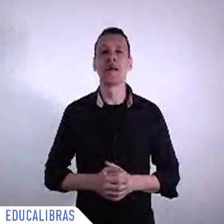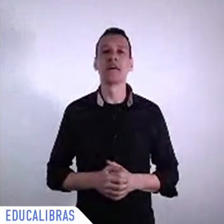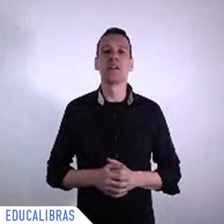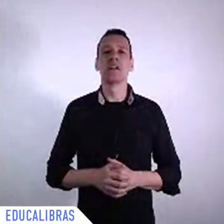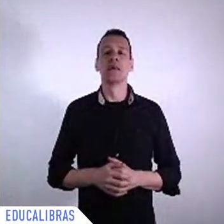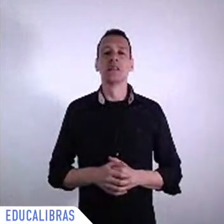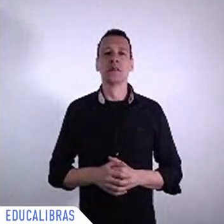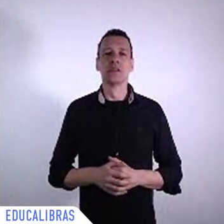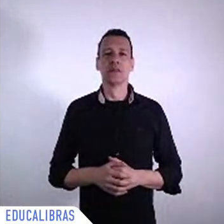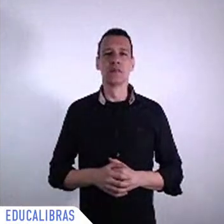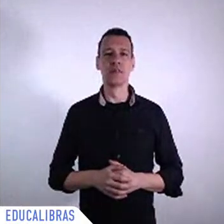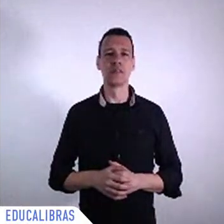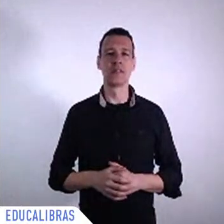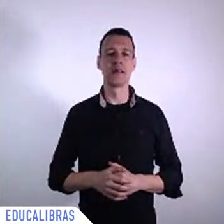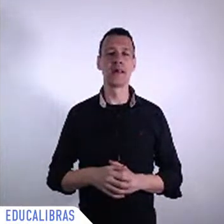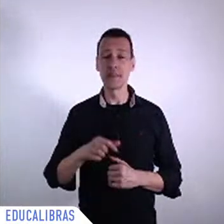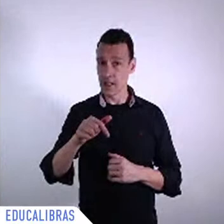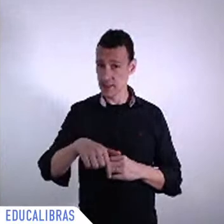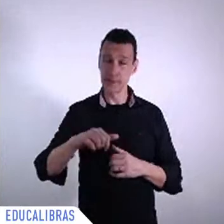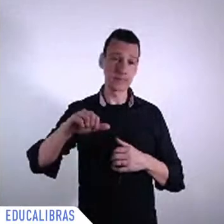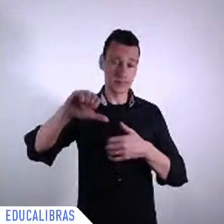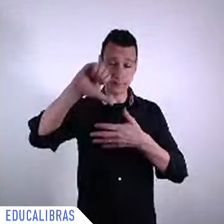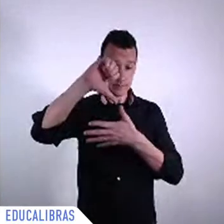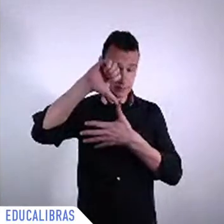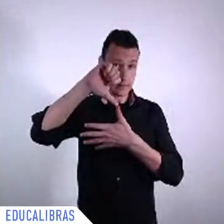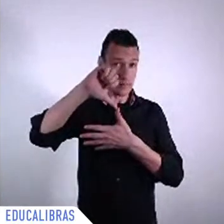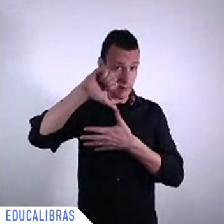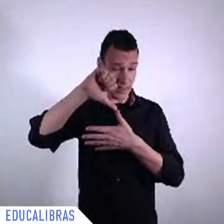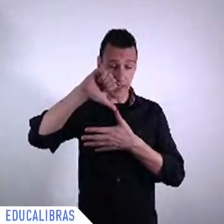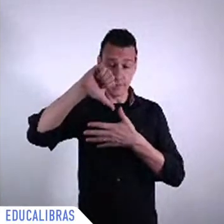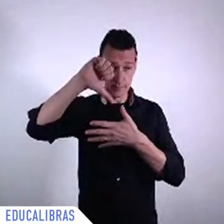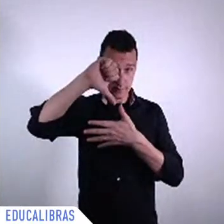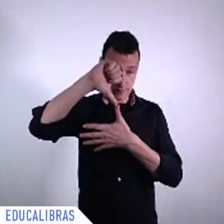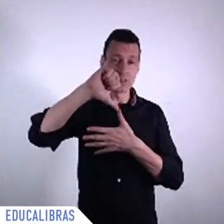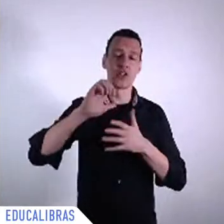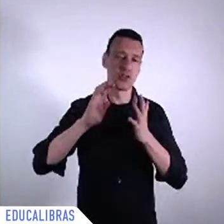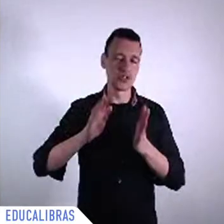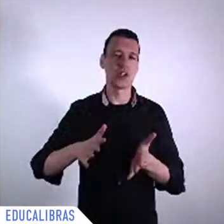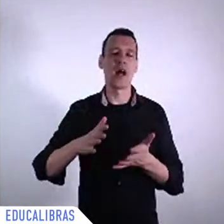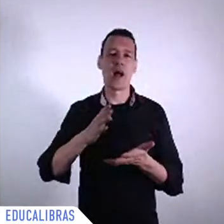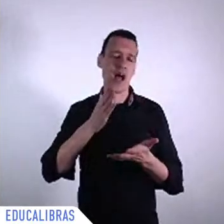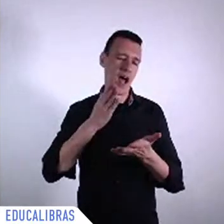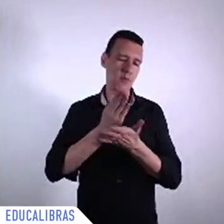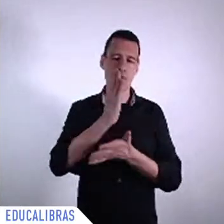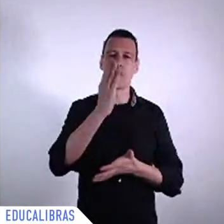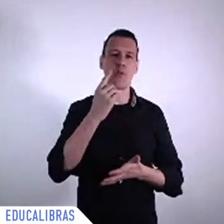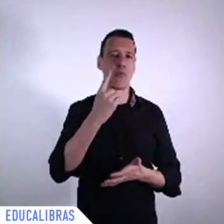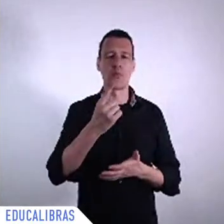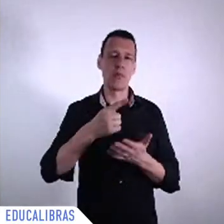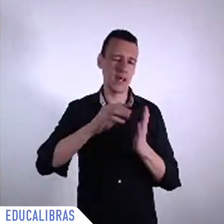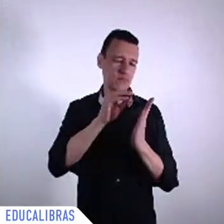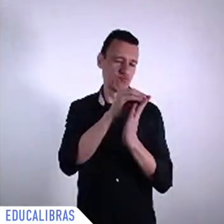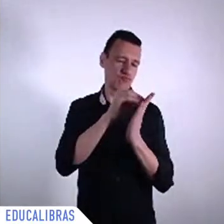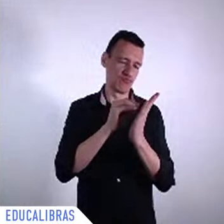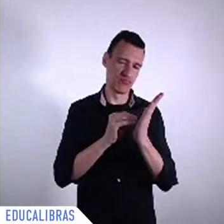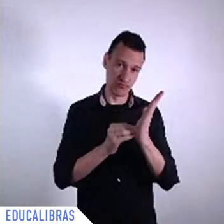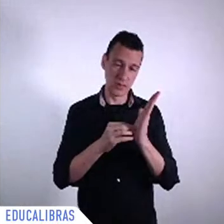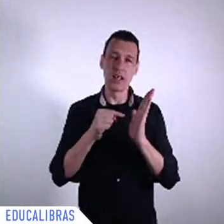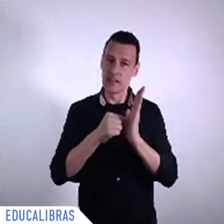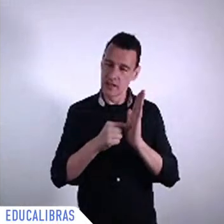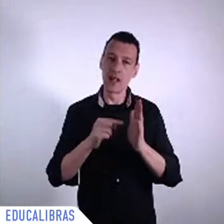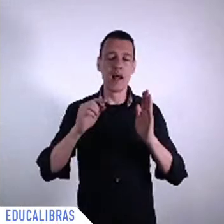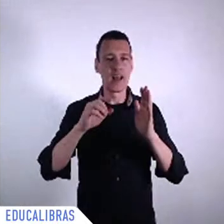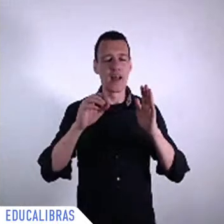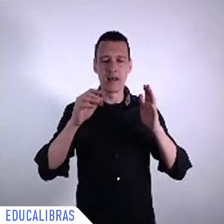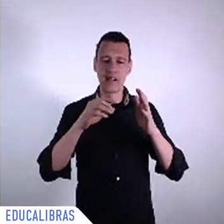agenda for inclusive social development it was approved by all governments including Brazil and this is a